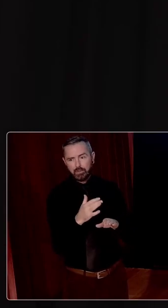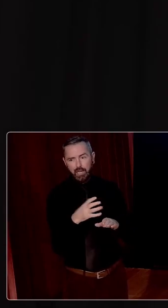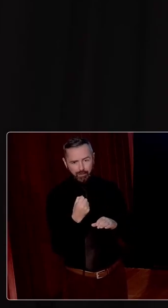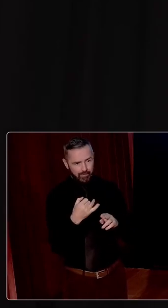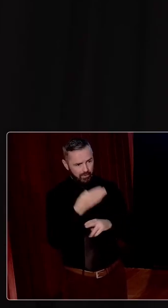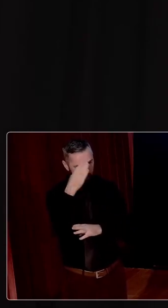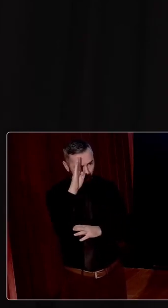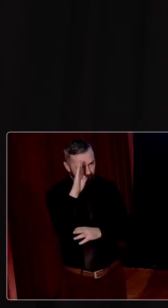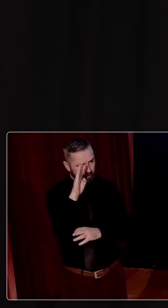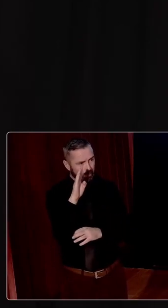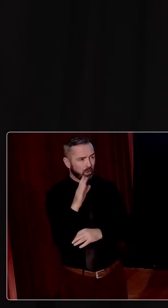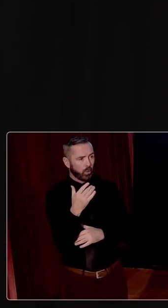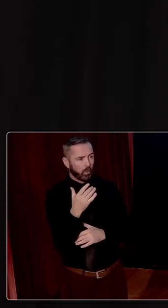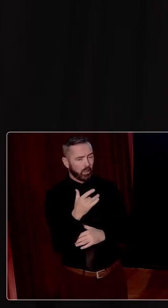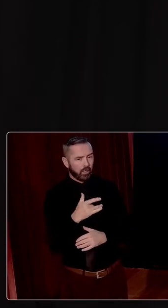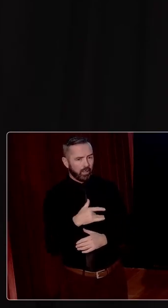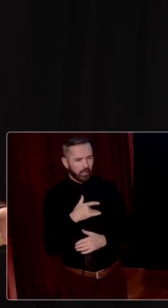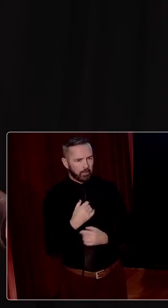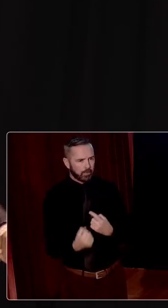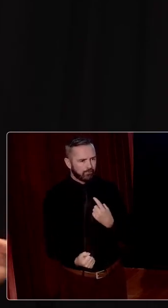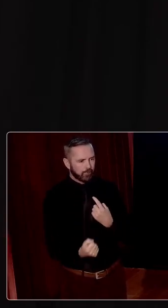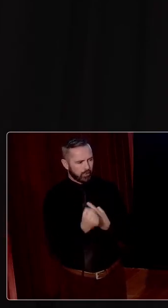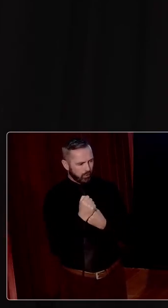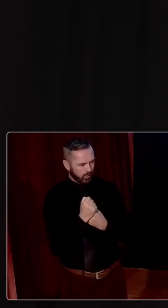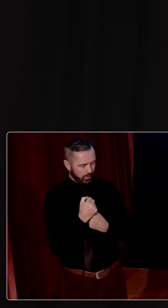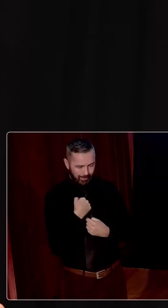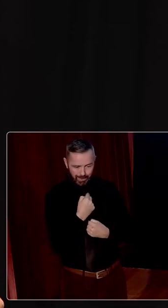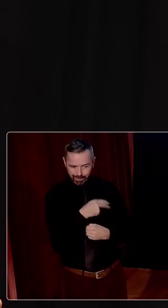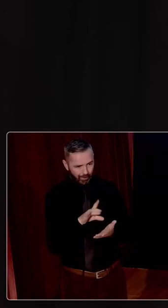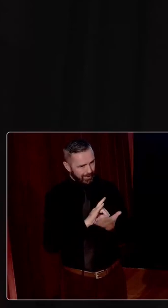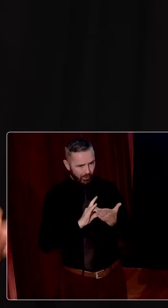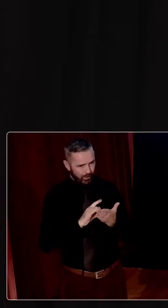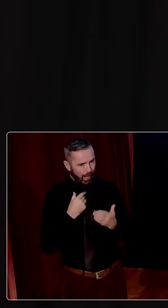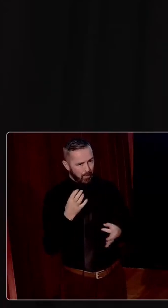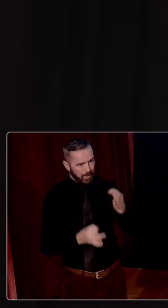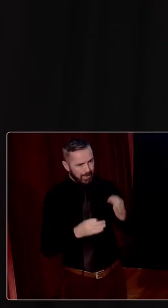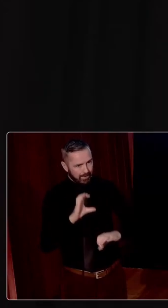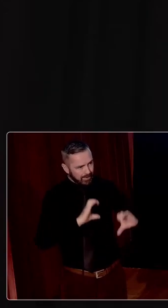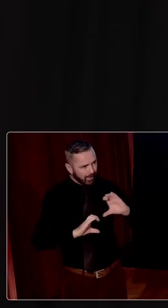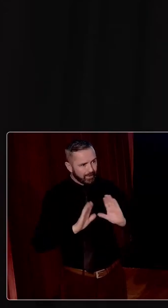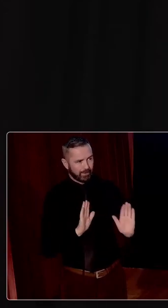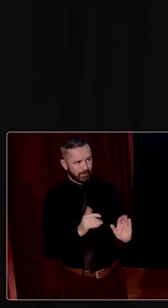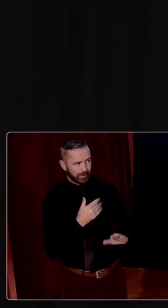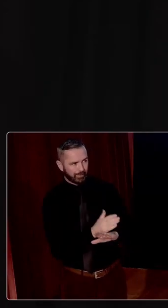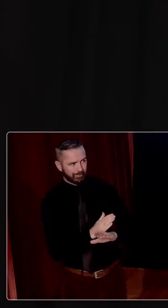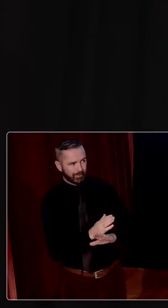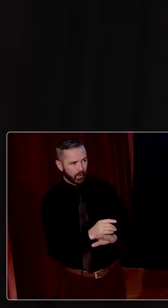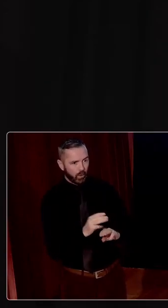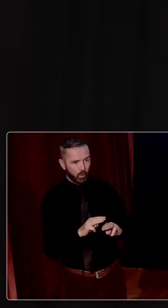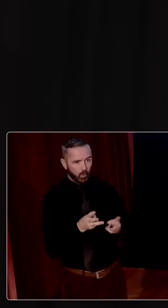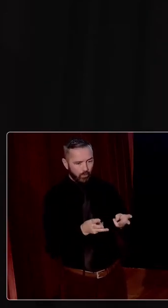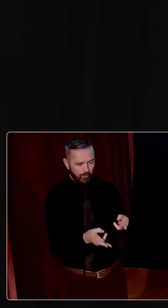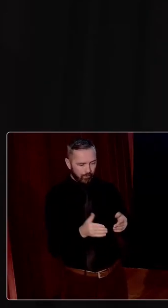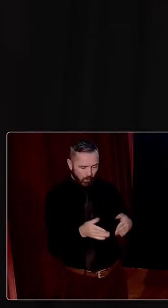geographically. I'm very struck that, and I'm not a historian, I'm a political scientist, so I tend to work in the more in the present,